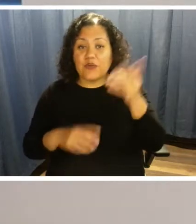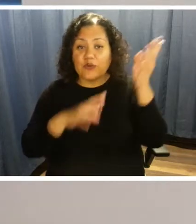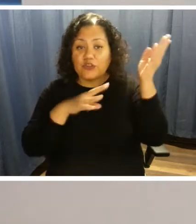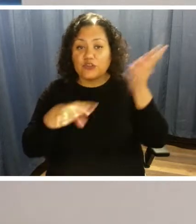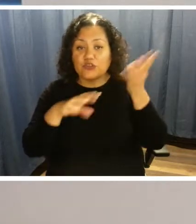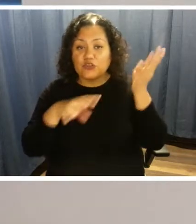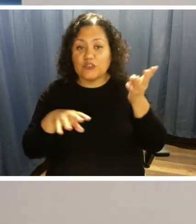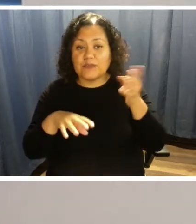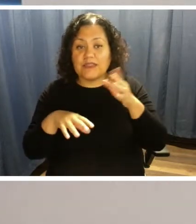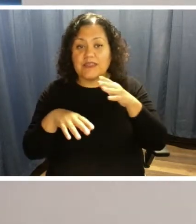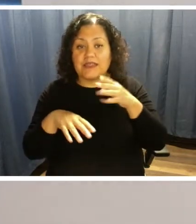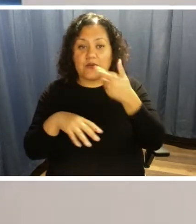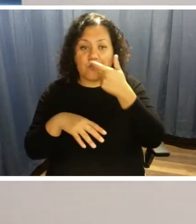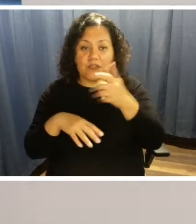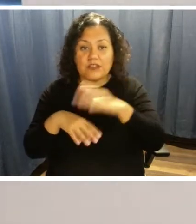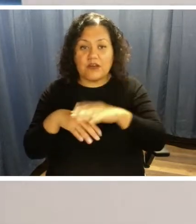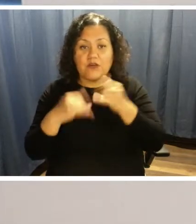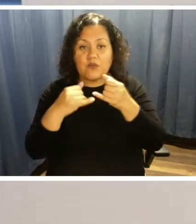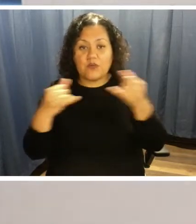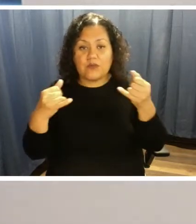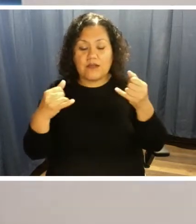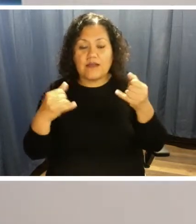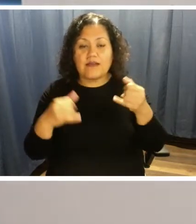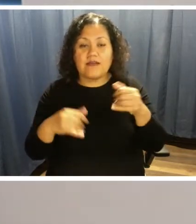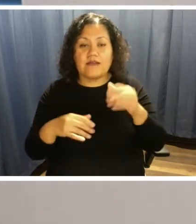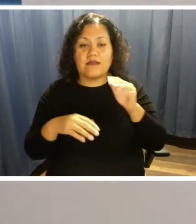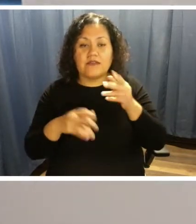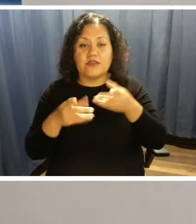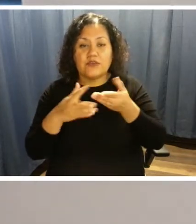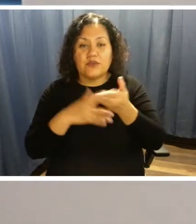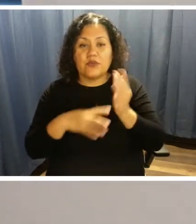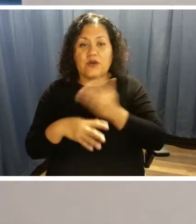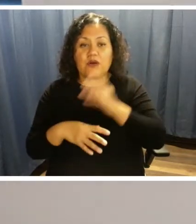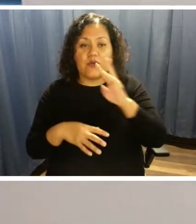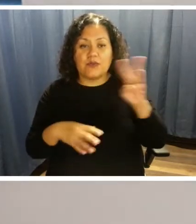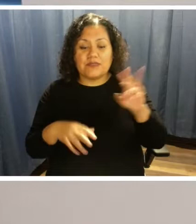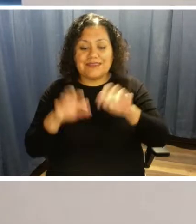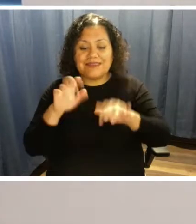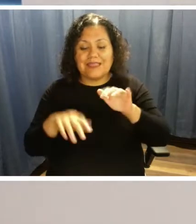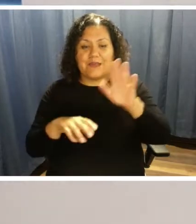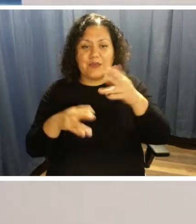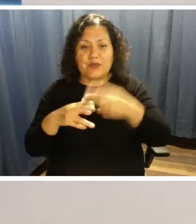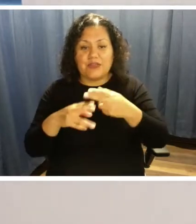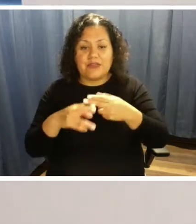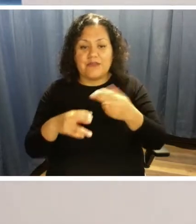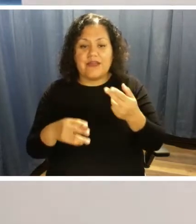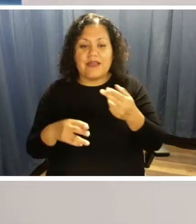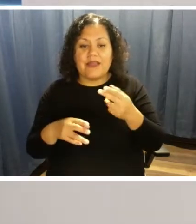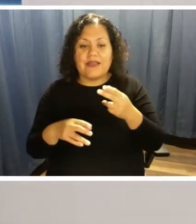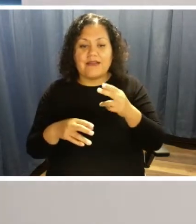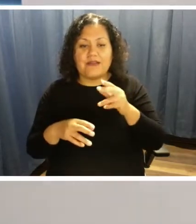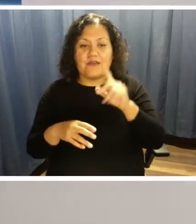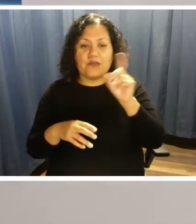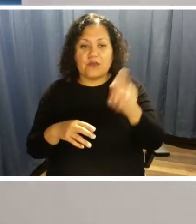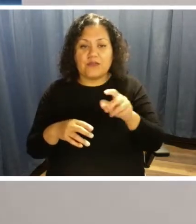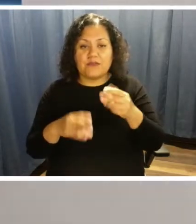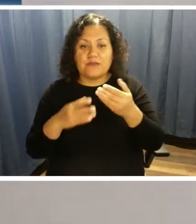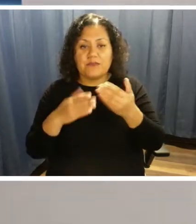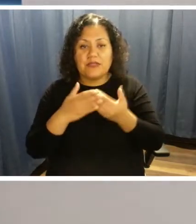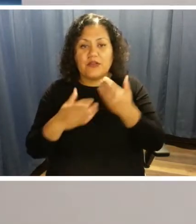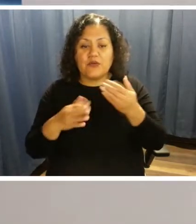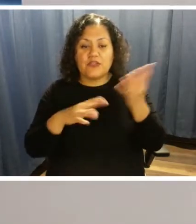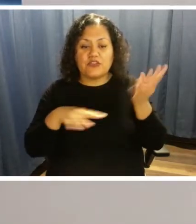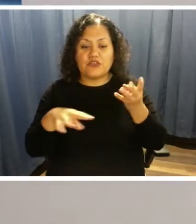our website, you can simply type your name and question below the streaming player. This VIA Trans